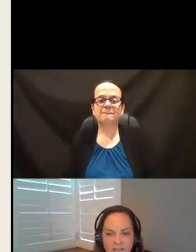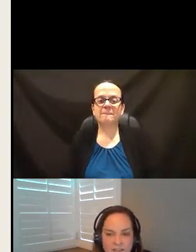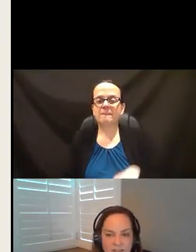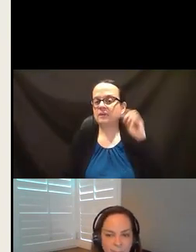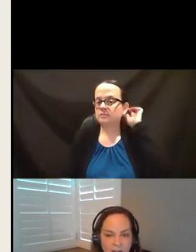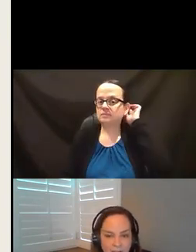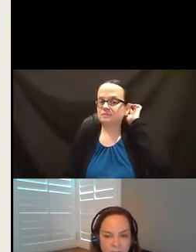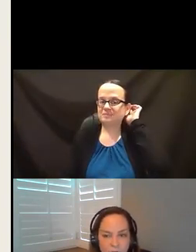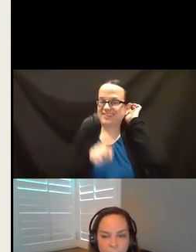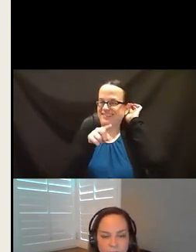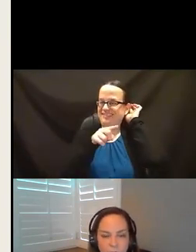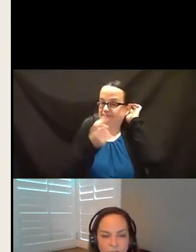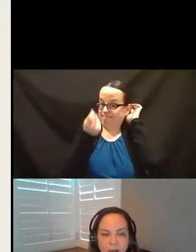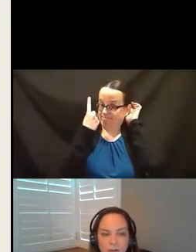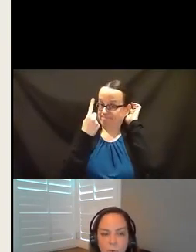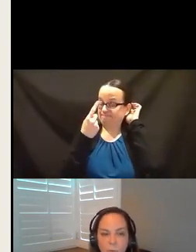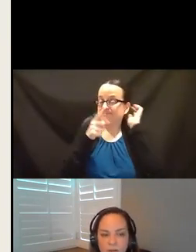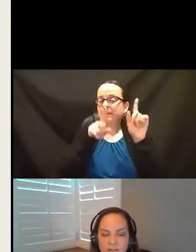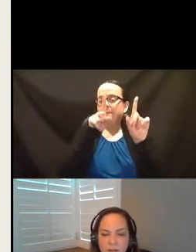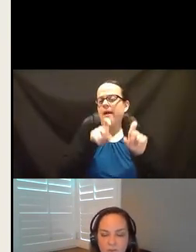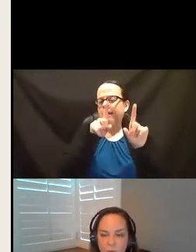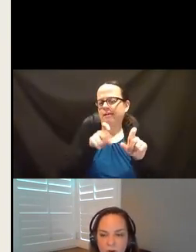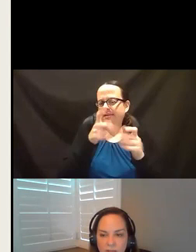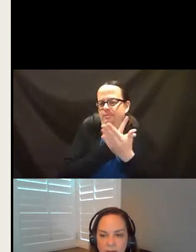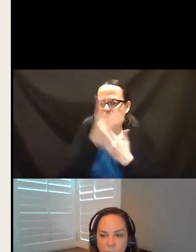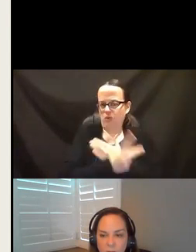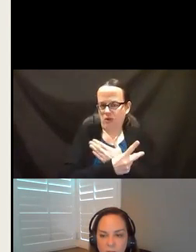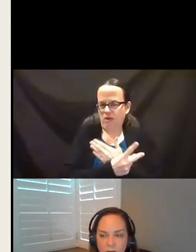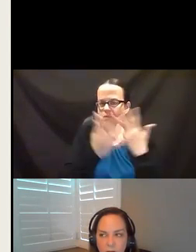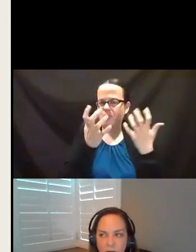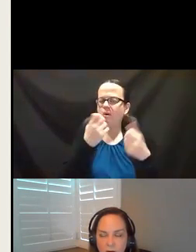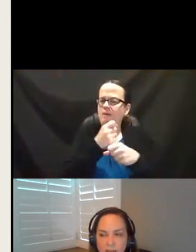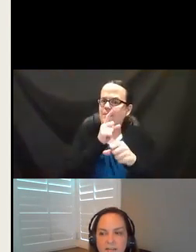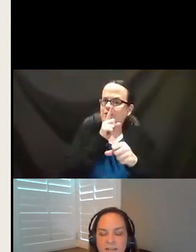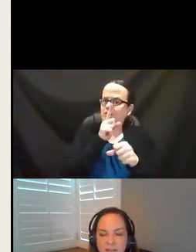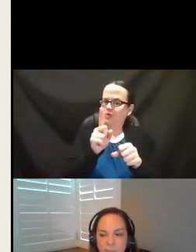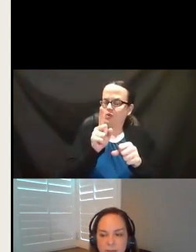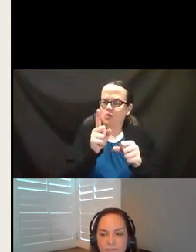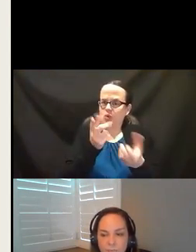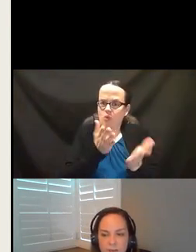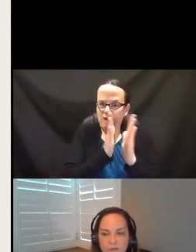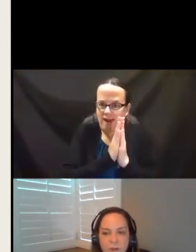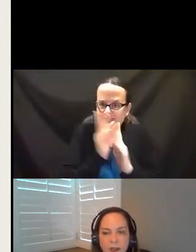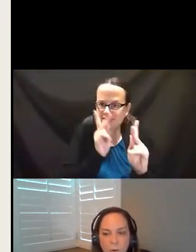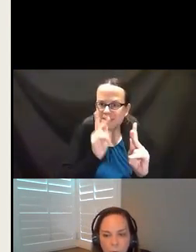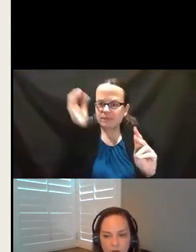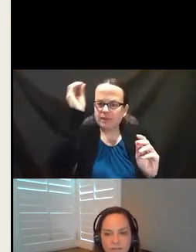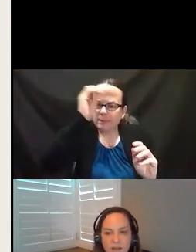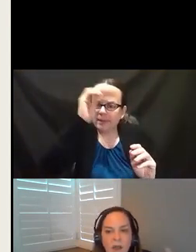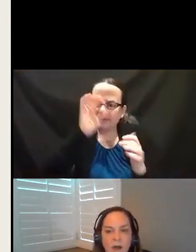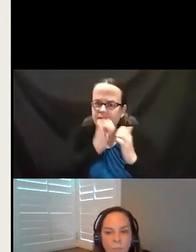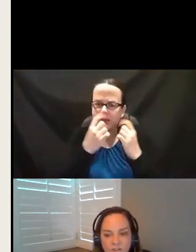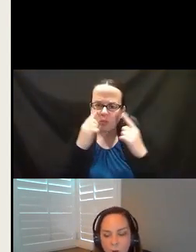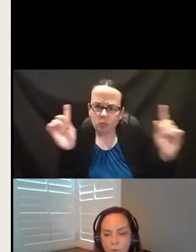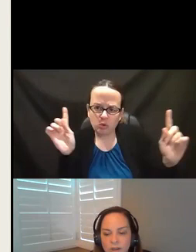Because this is a pilot that we're doing in Orange County, we wanted to make sure that we are asking people's opinions on how it works,